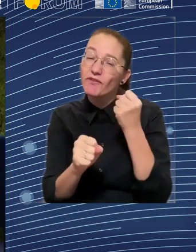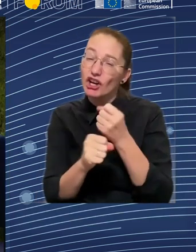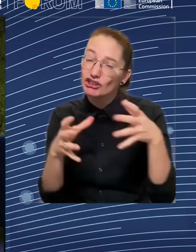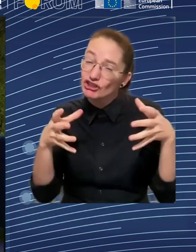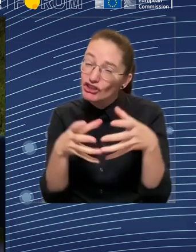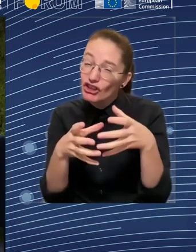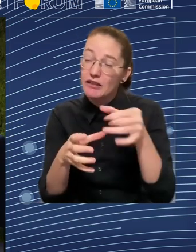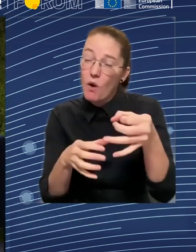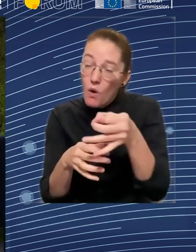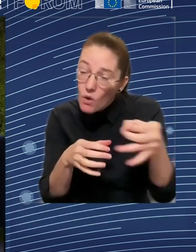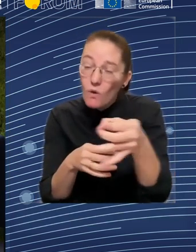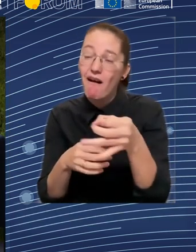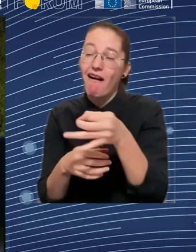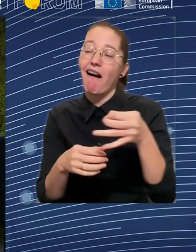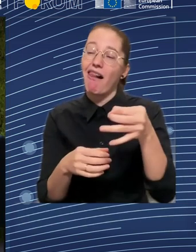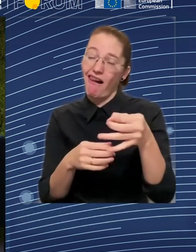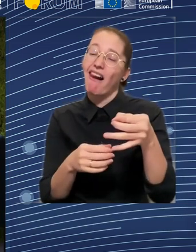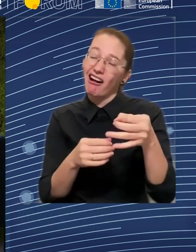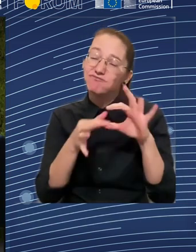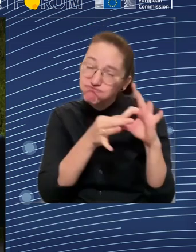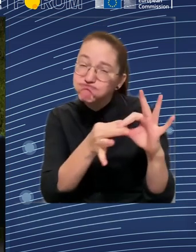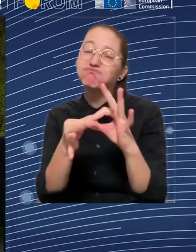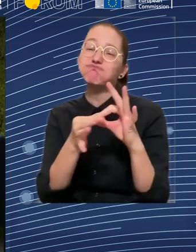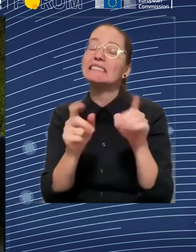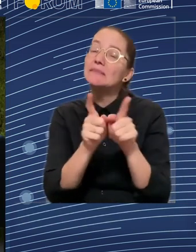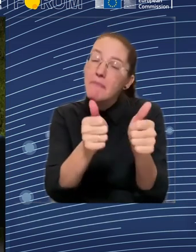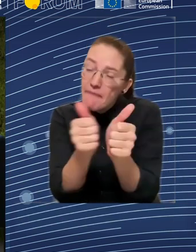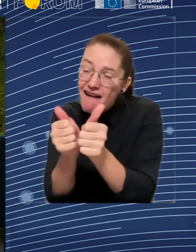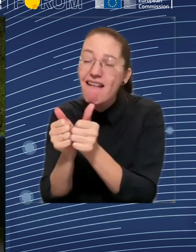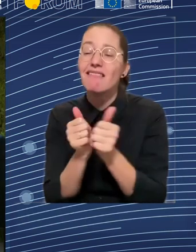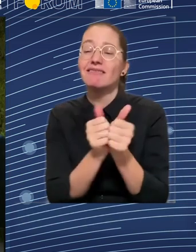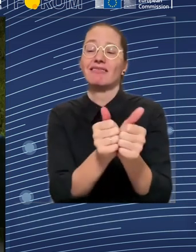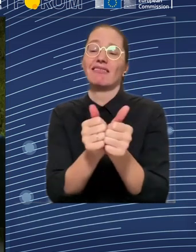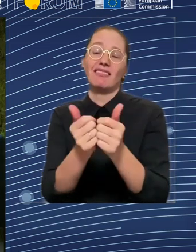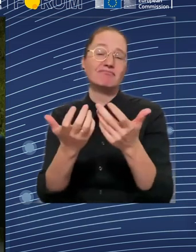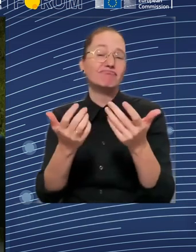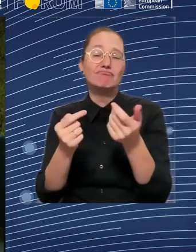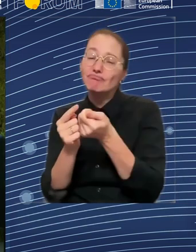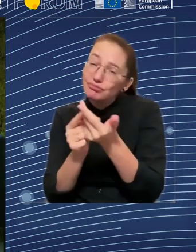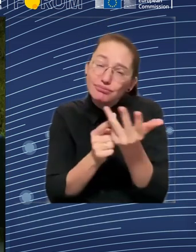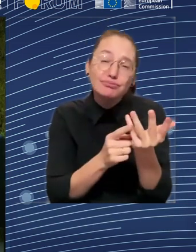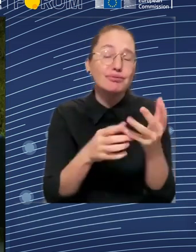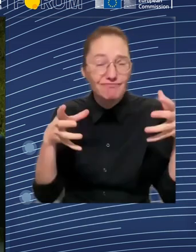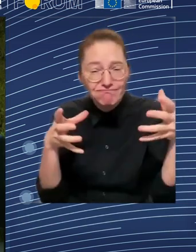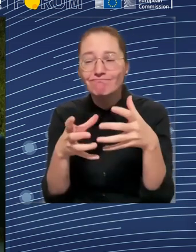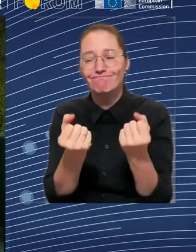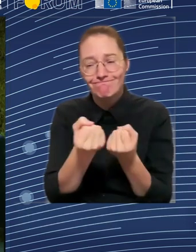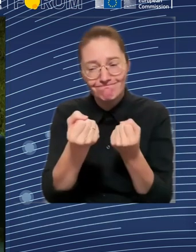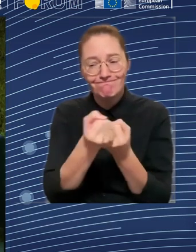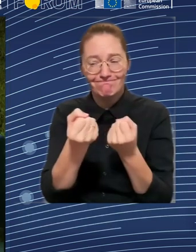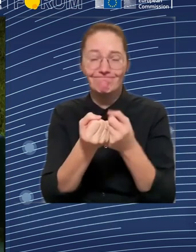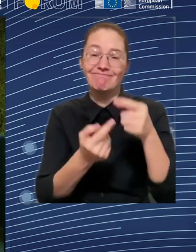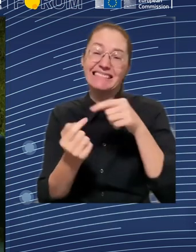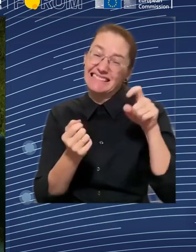that something is good and that something is going to work. And here I will mention very concrete